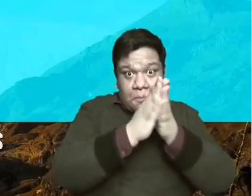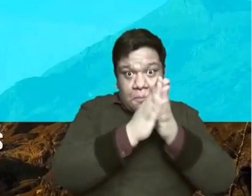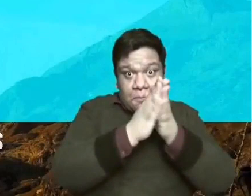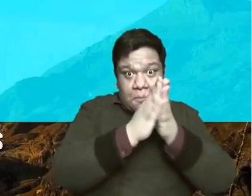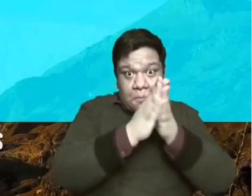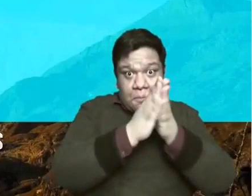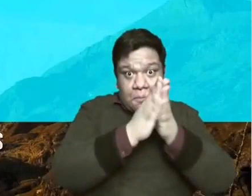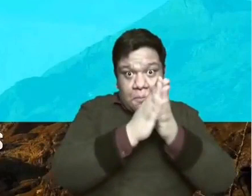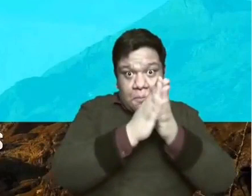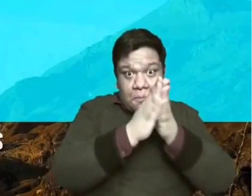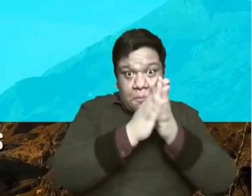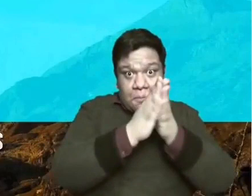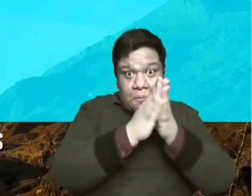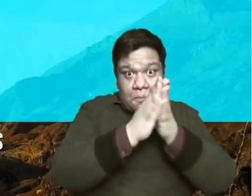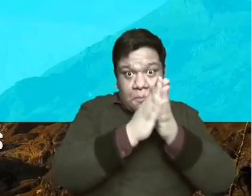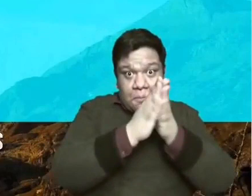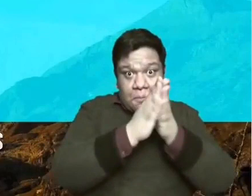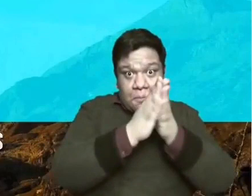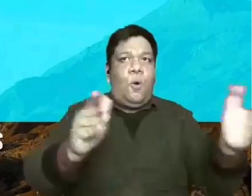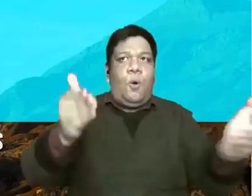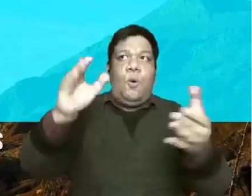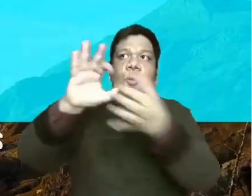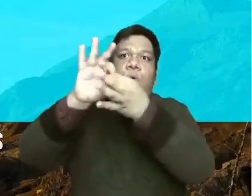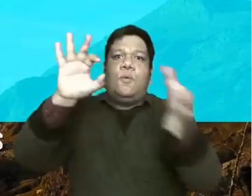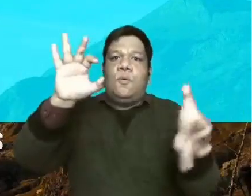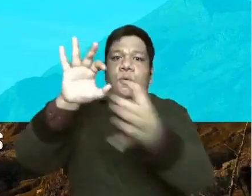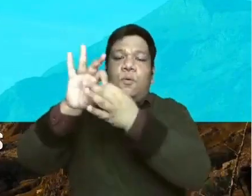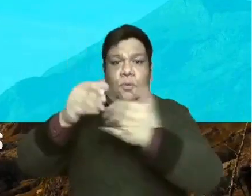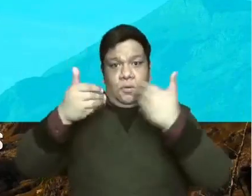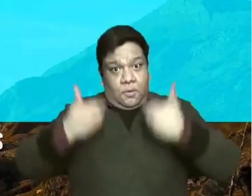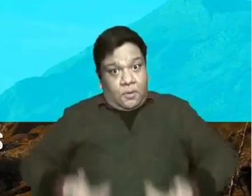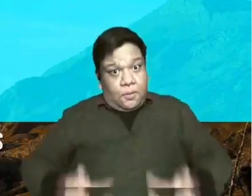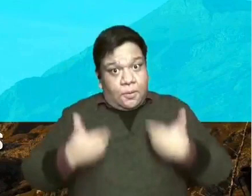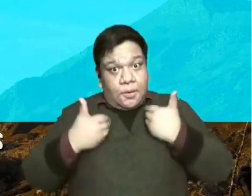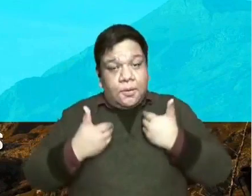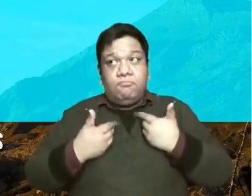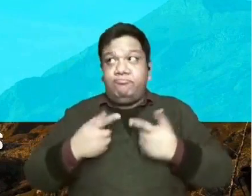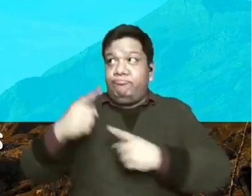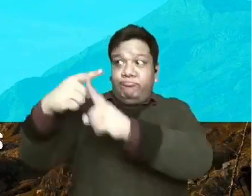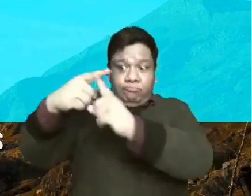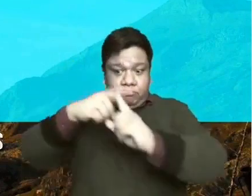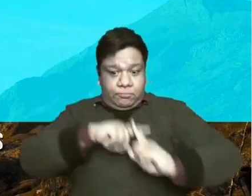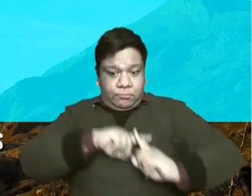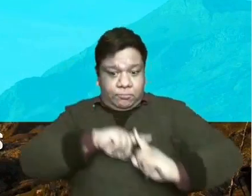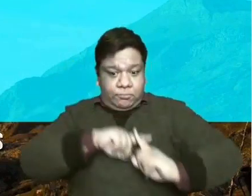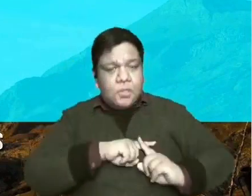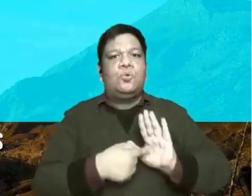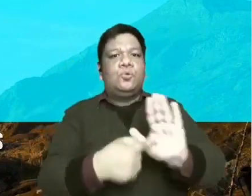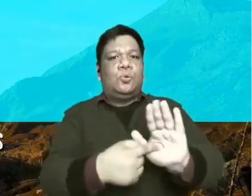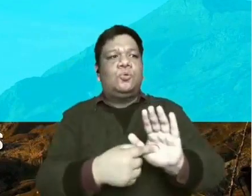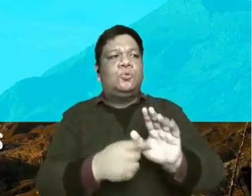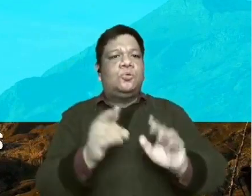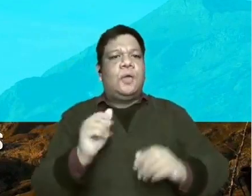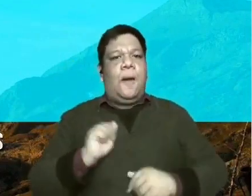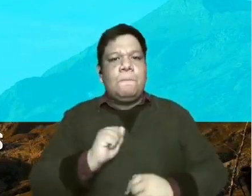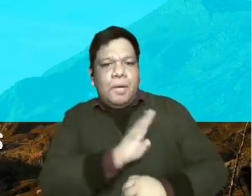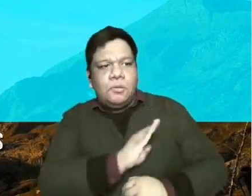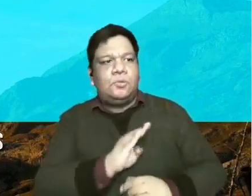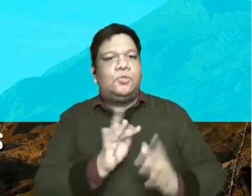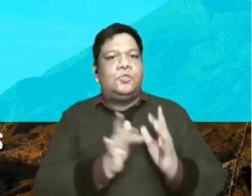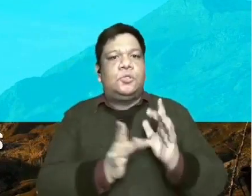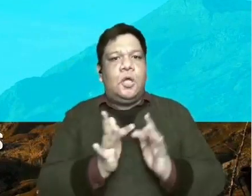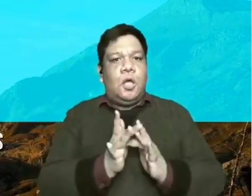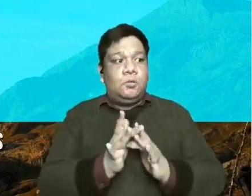of reconciliation we are the ambassador of Christ we break down walls of division